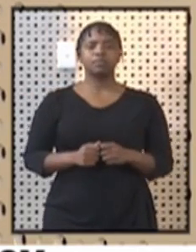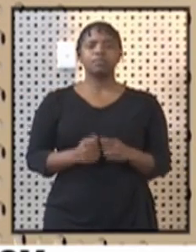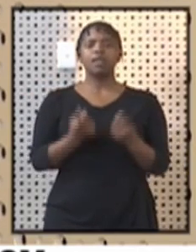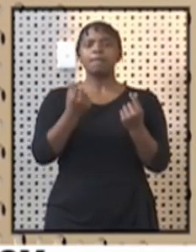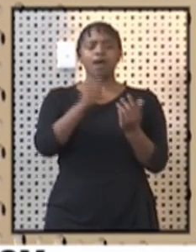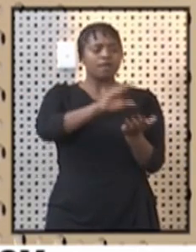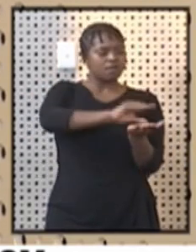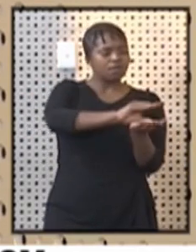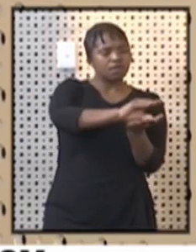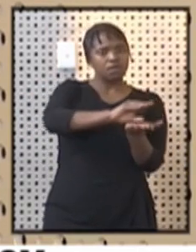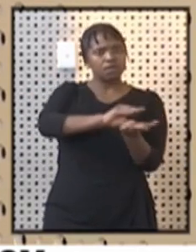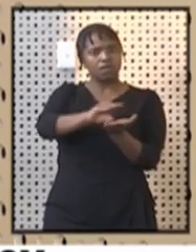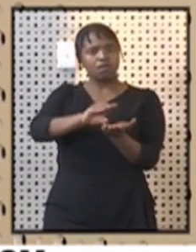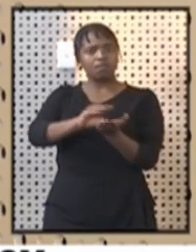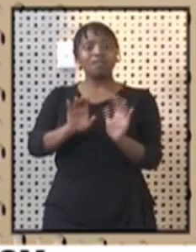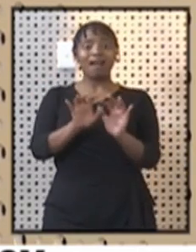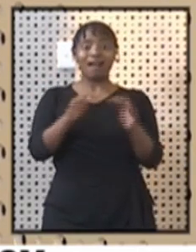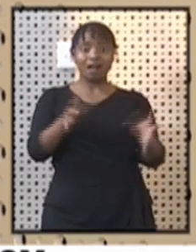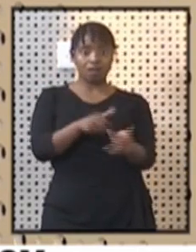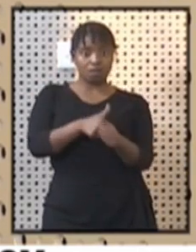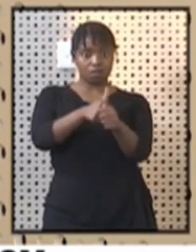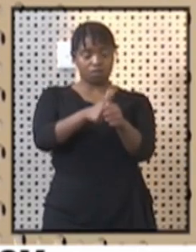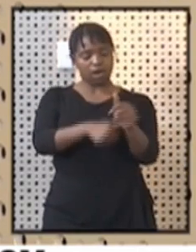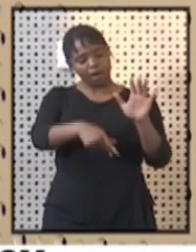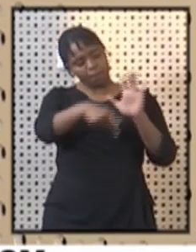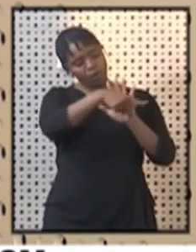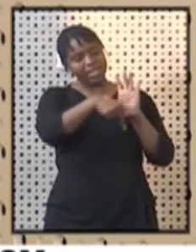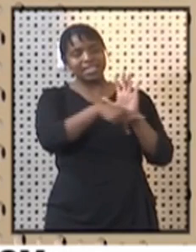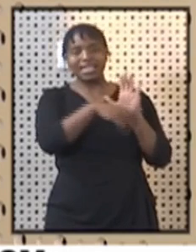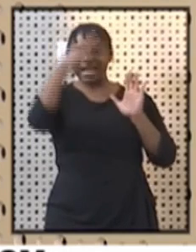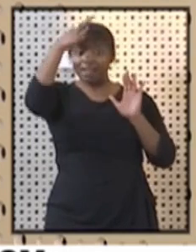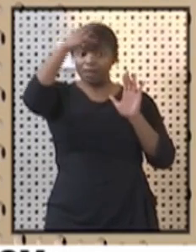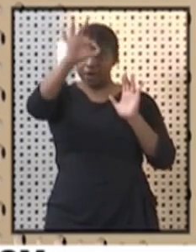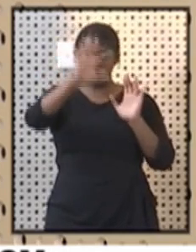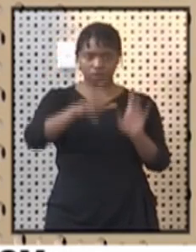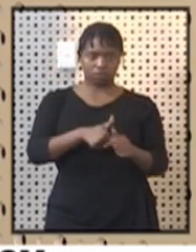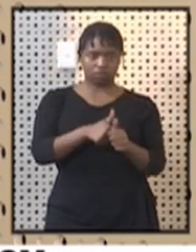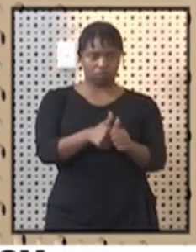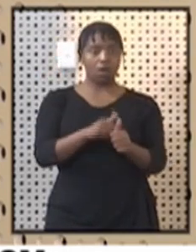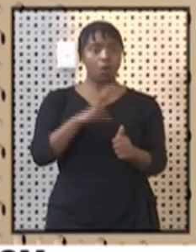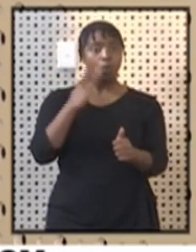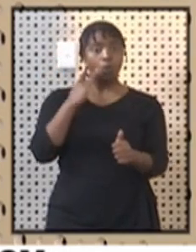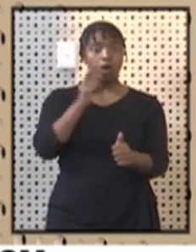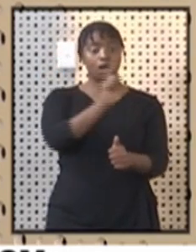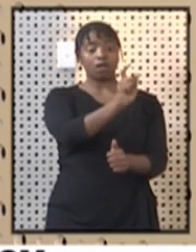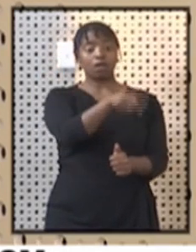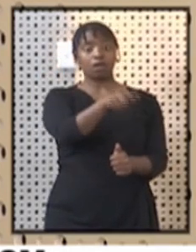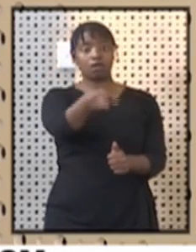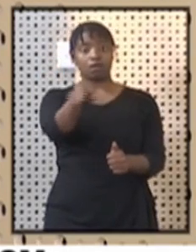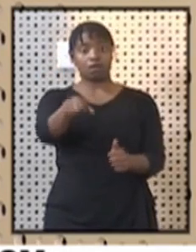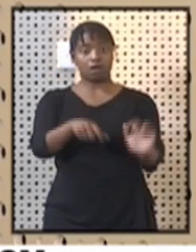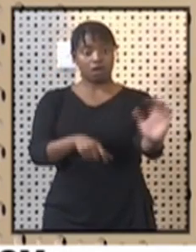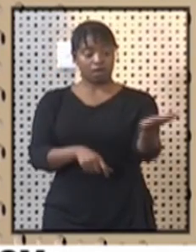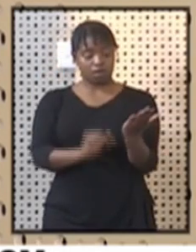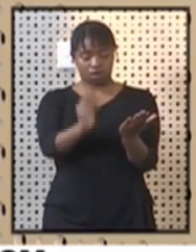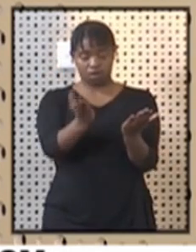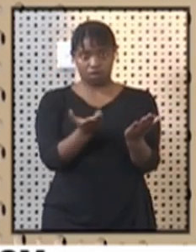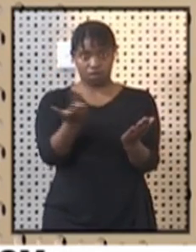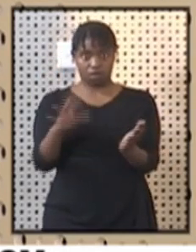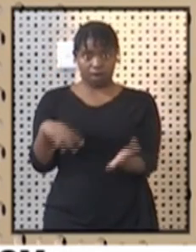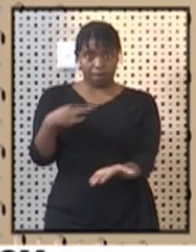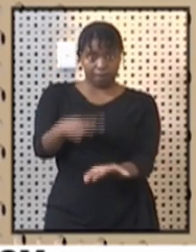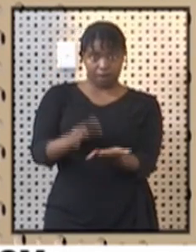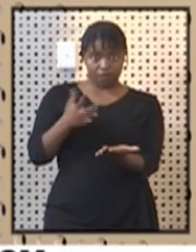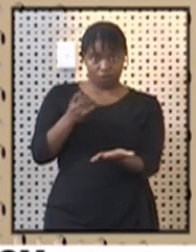was conducted in line with government policies and ensured that there was equitable share of the resources across all